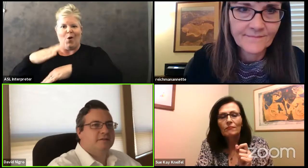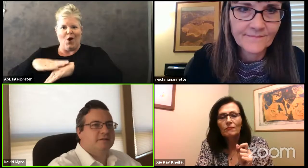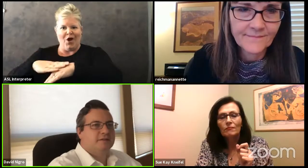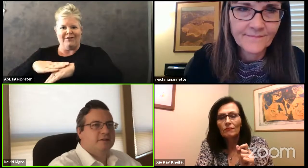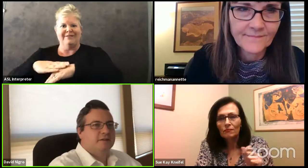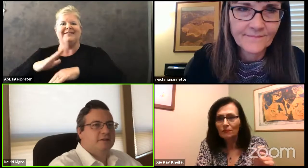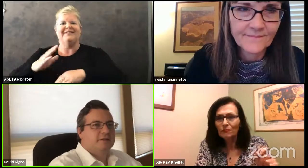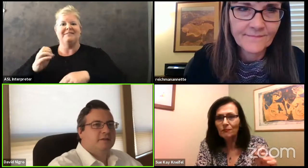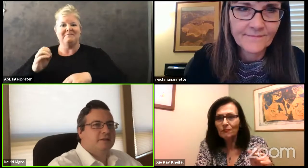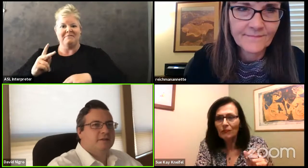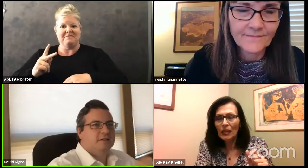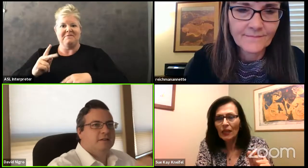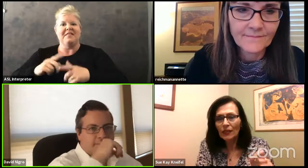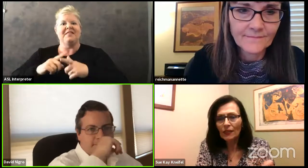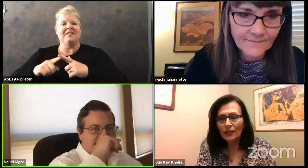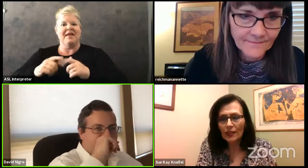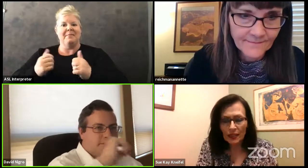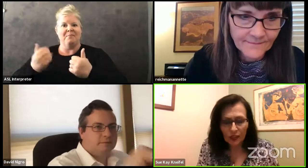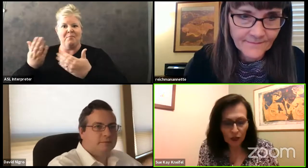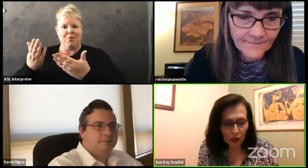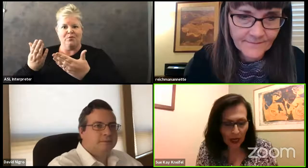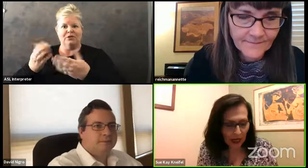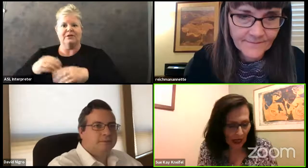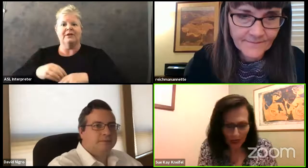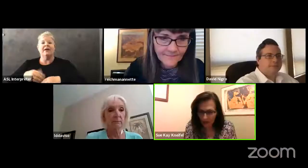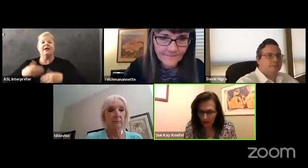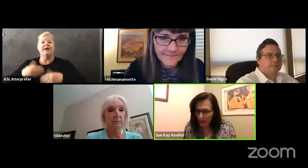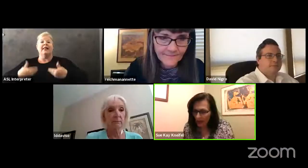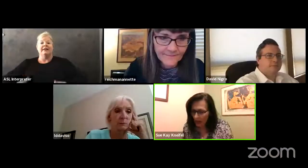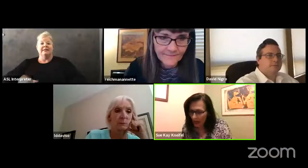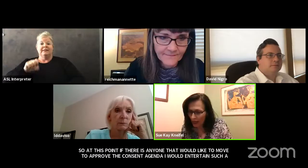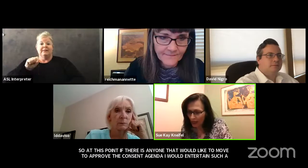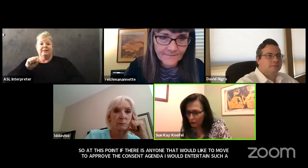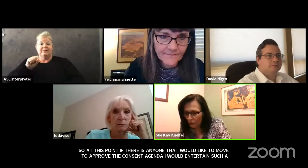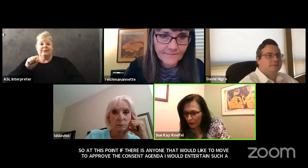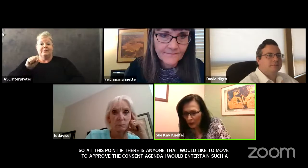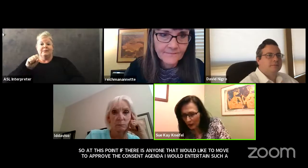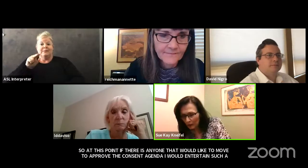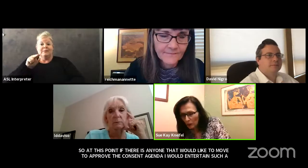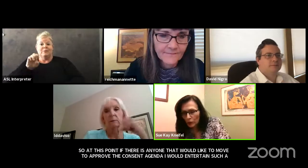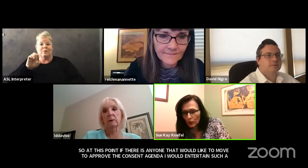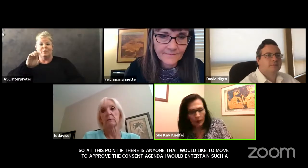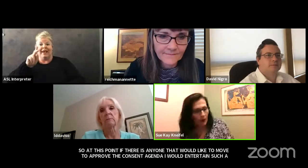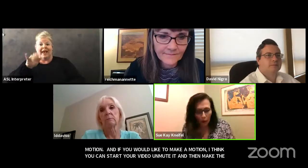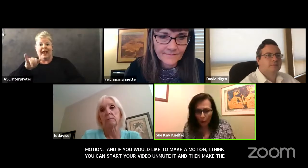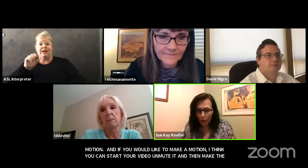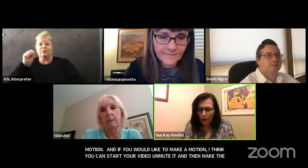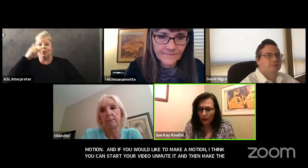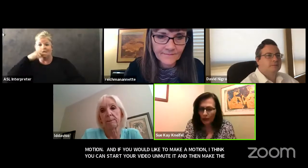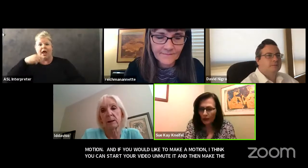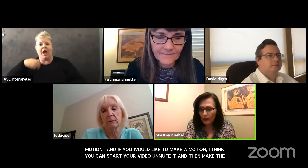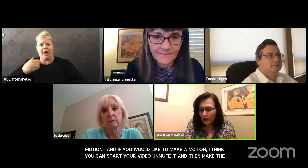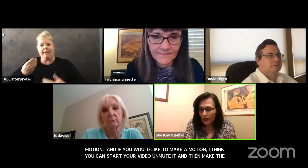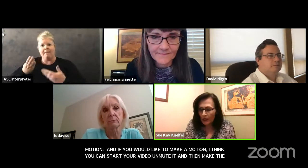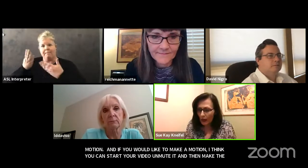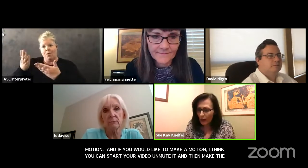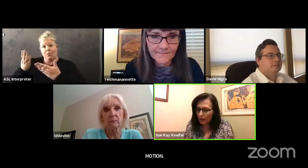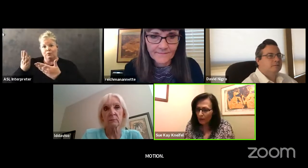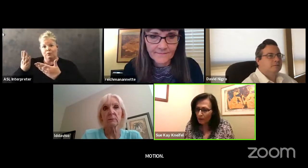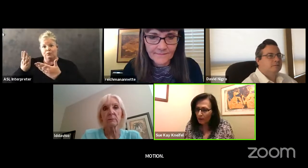Thank Thank you. This is Sue Kay. I am going to make a motion that we